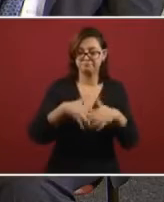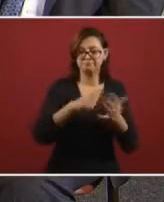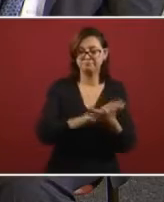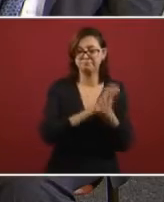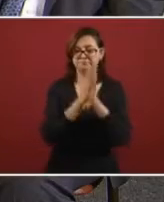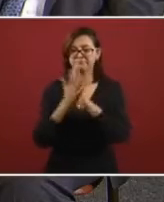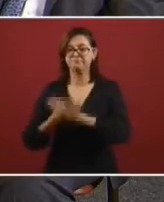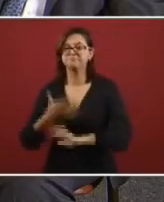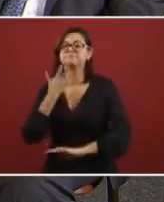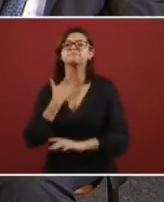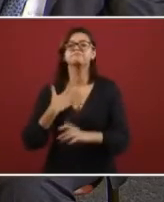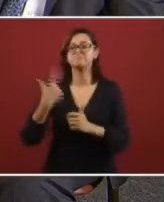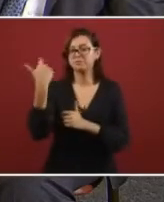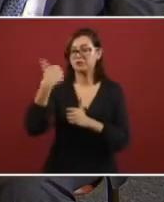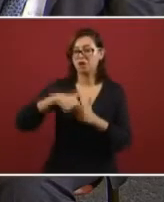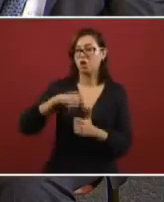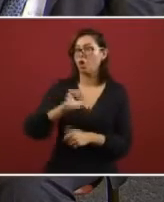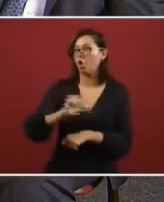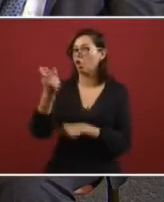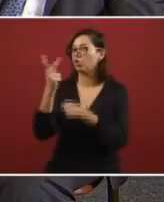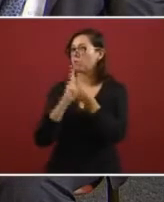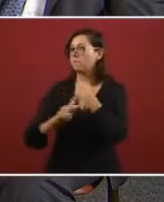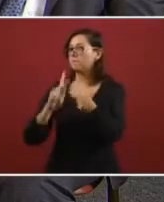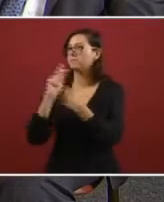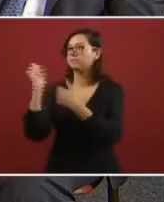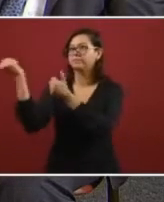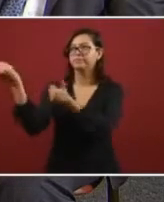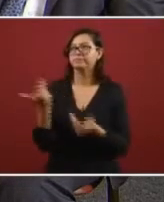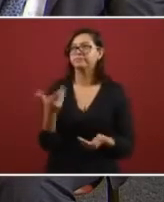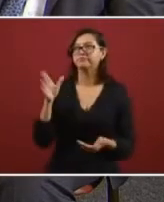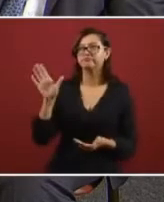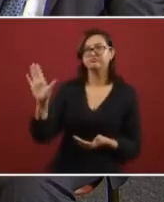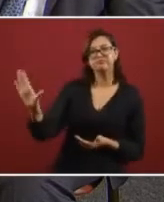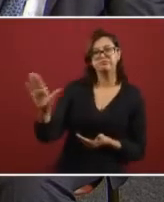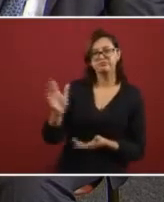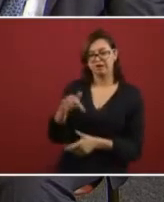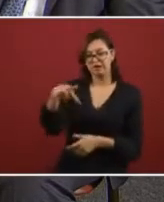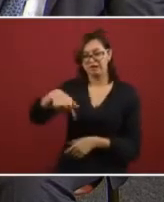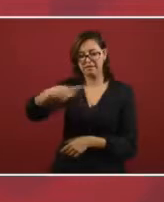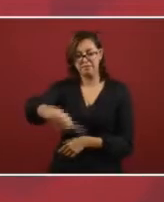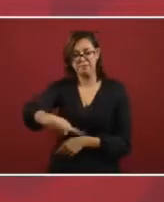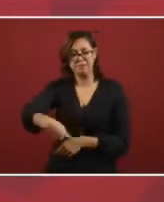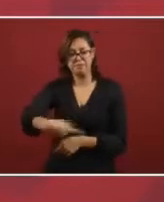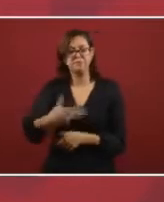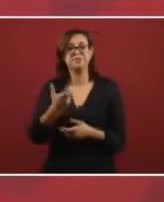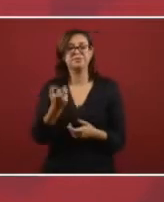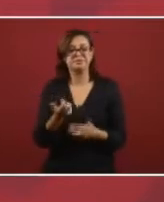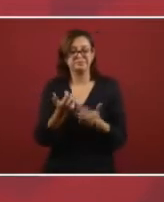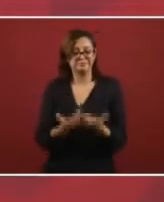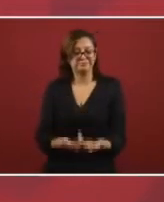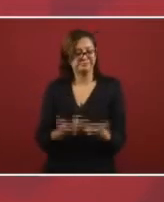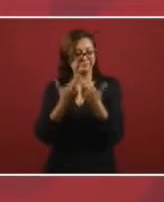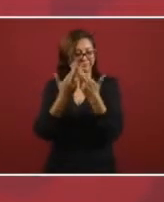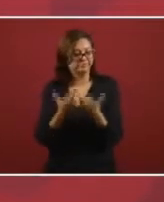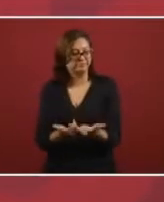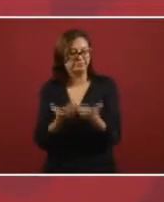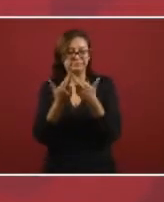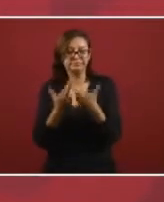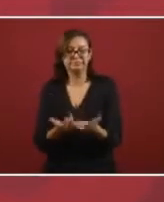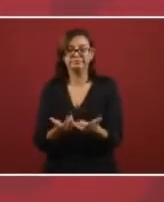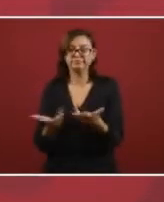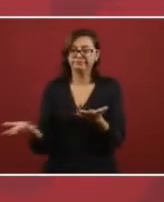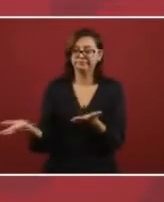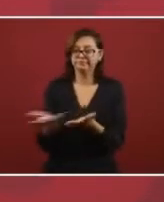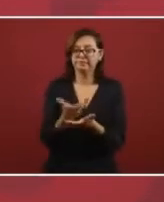oil and we'll be able to use our own gasoline and not have to buy it from foreign countries and with these